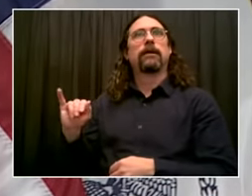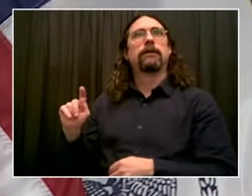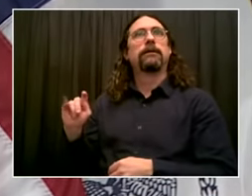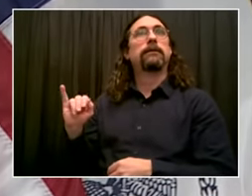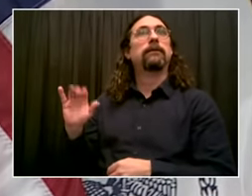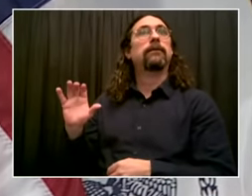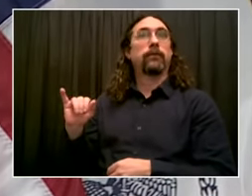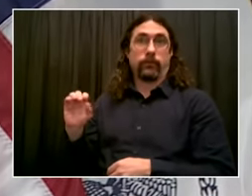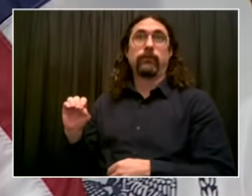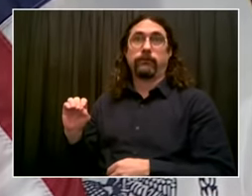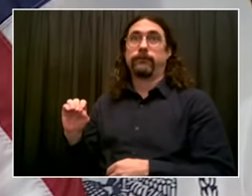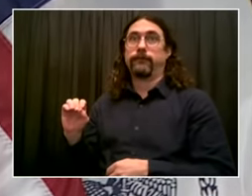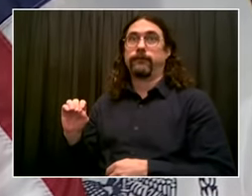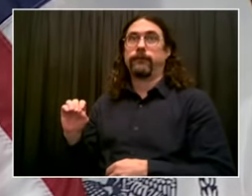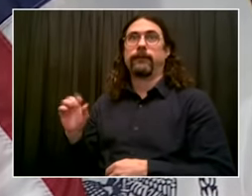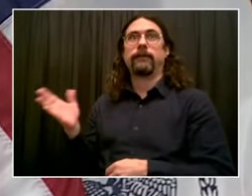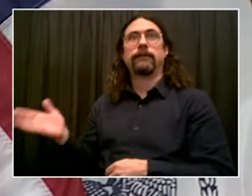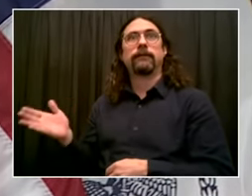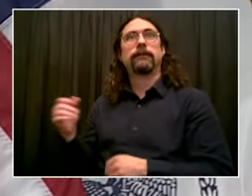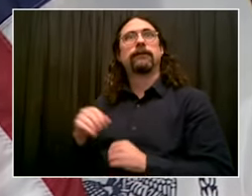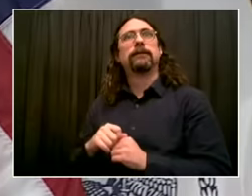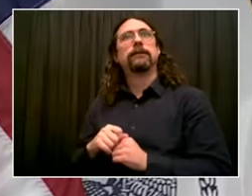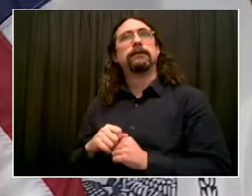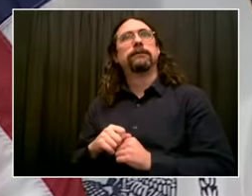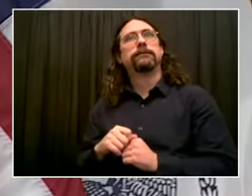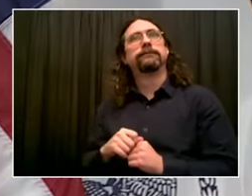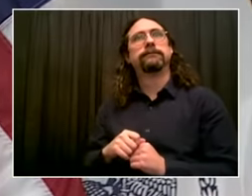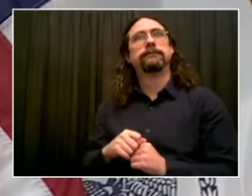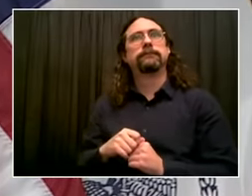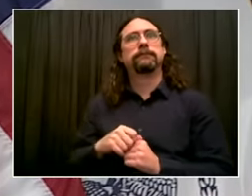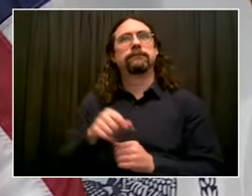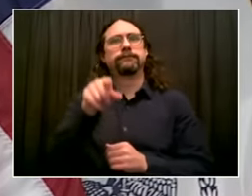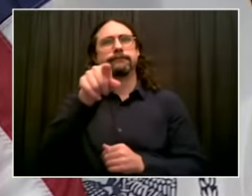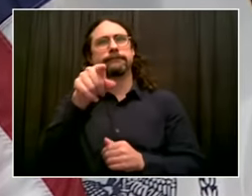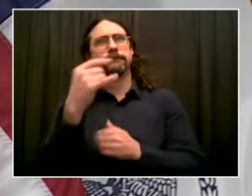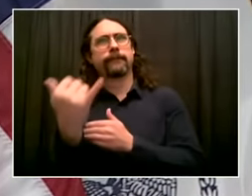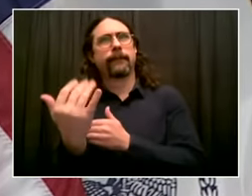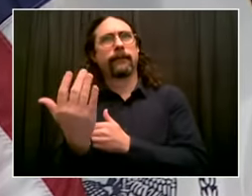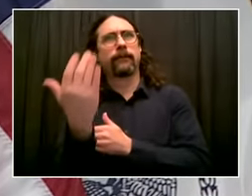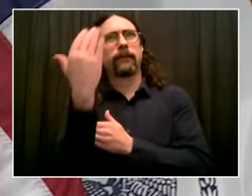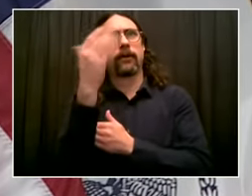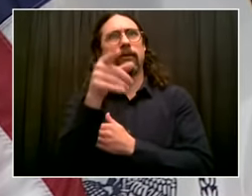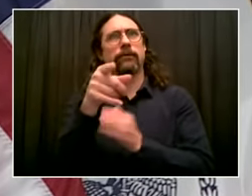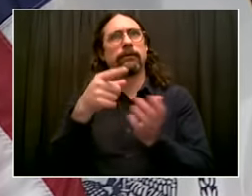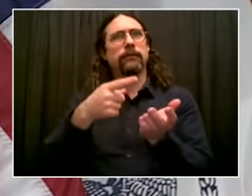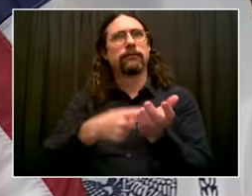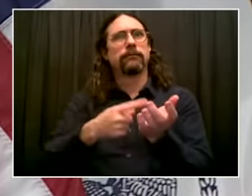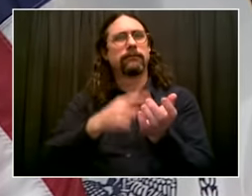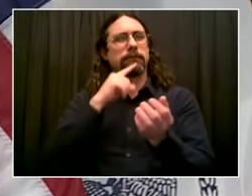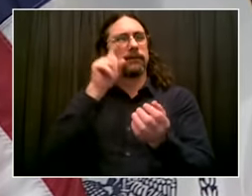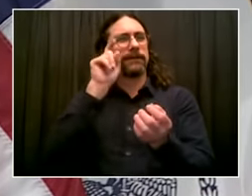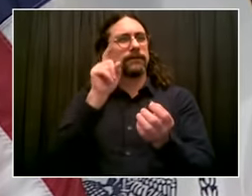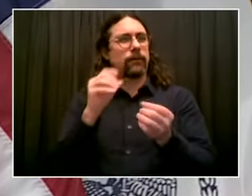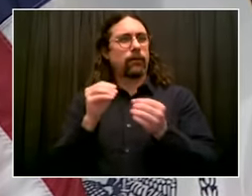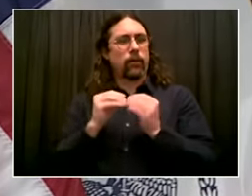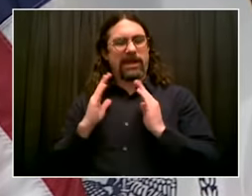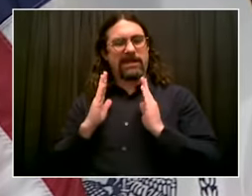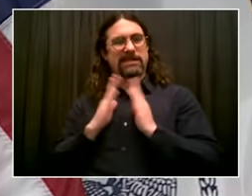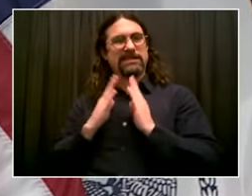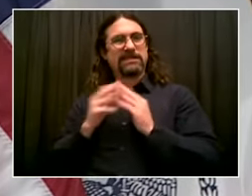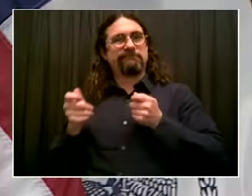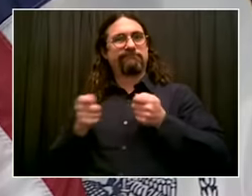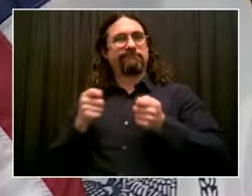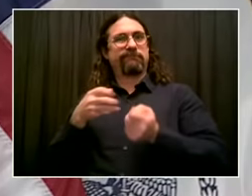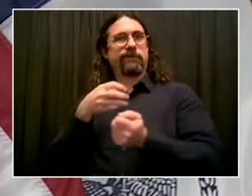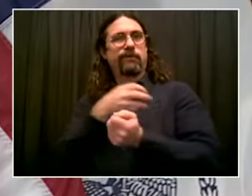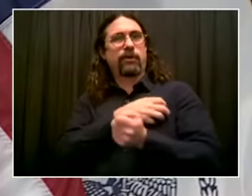And as you know, yesterday, the legislature announced a deal to repeal the governor's emergency powers. There are some caveats to that